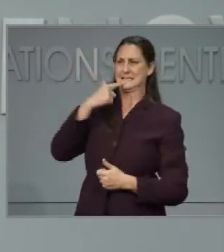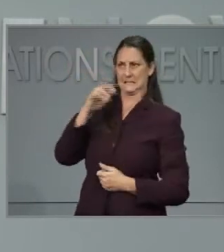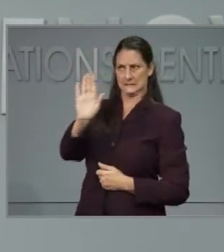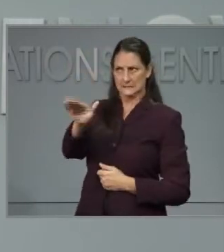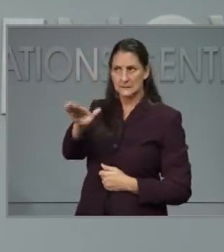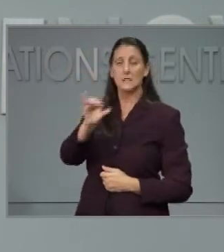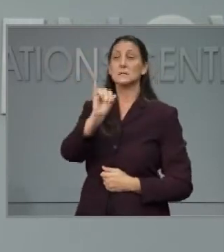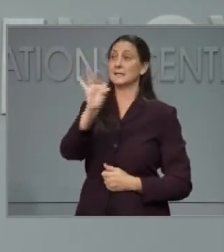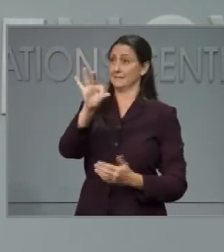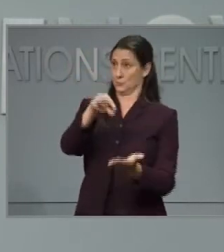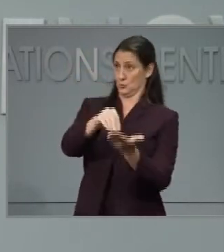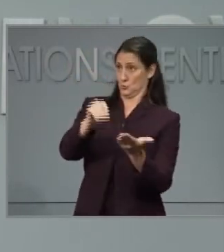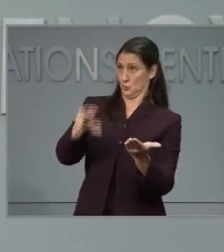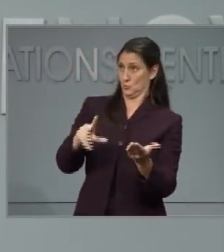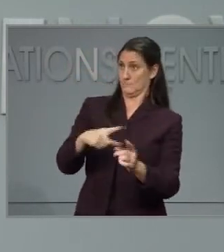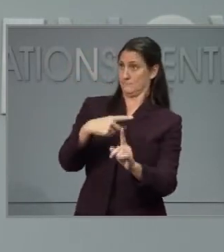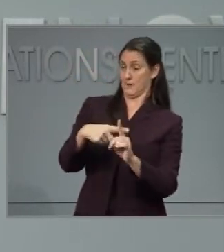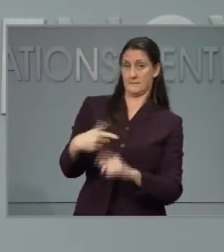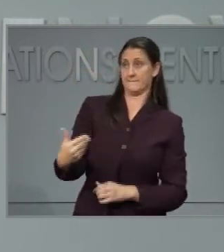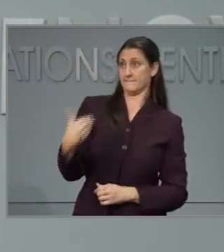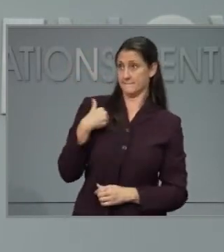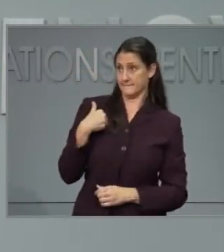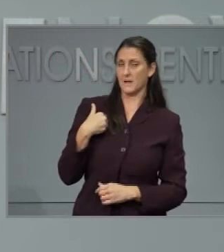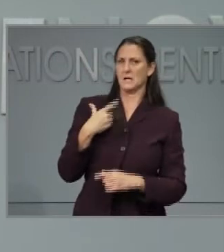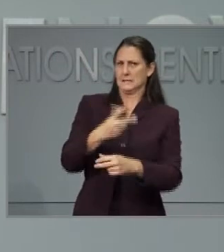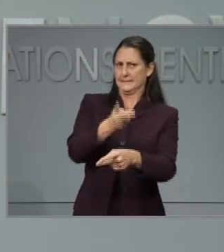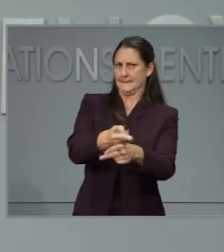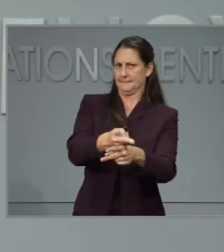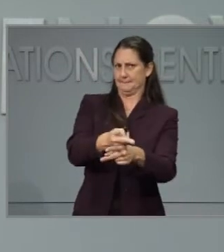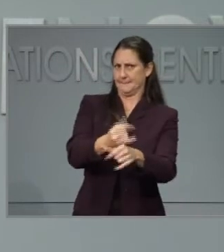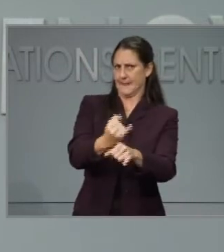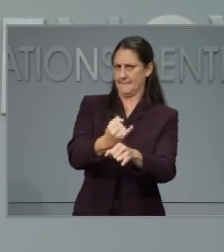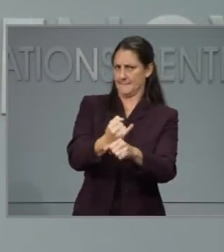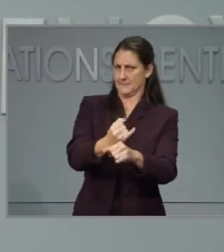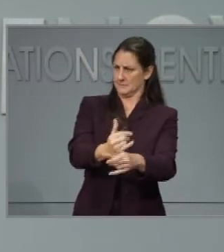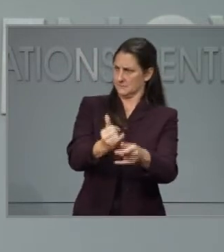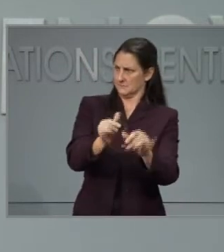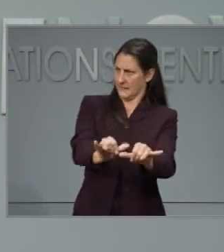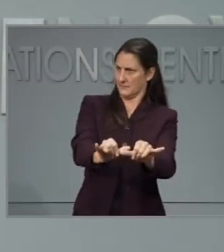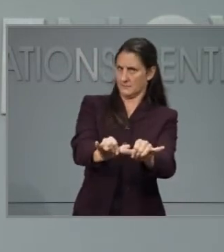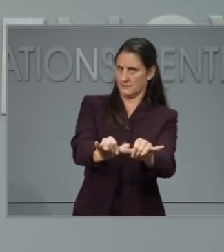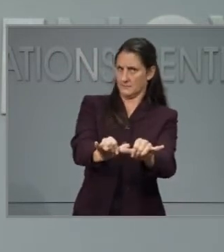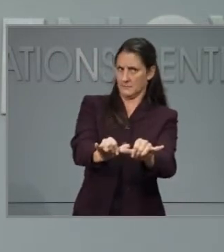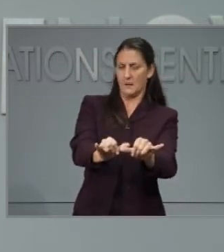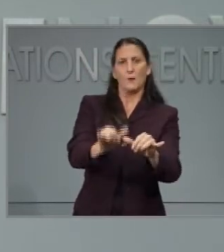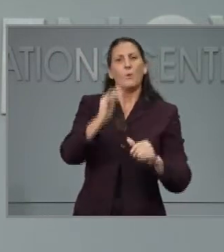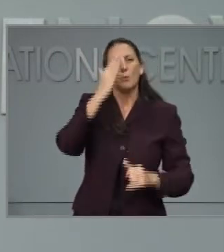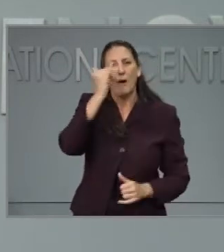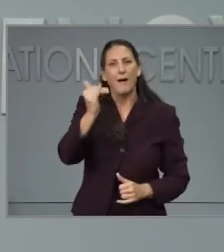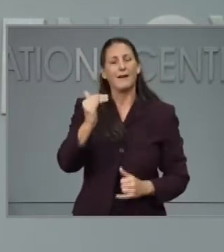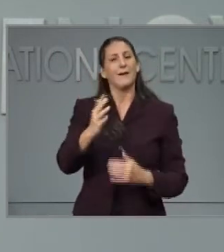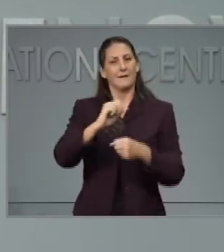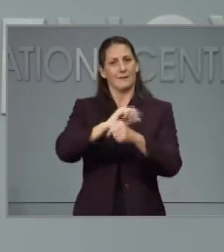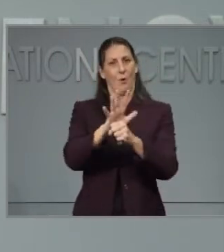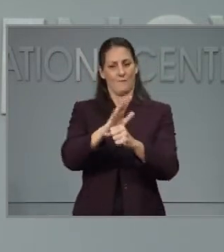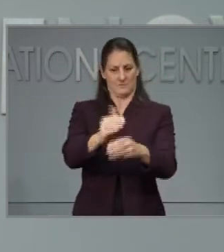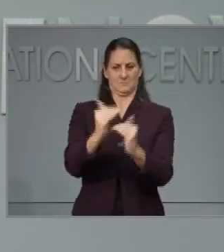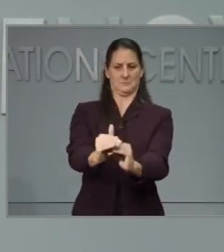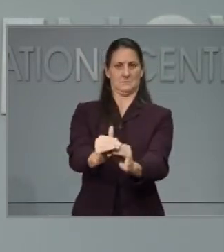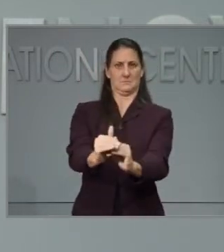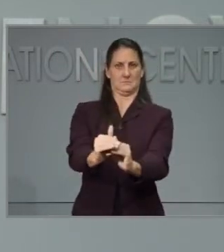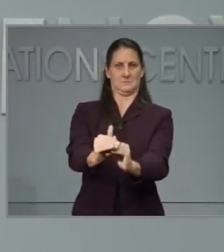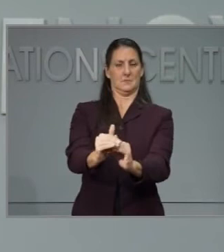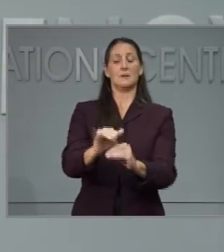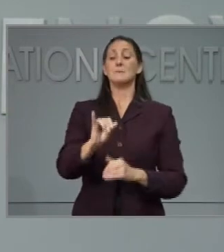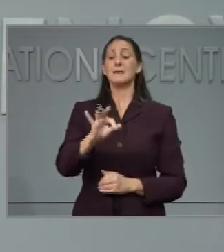exposed staying on campus. We want to make sure that virus is able to be contained and that it doesn't go into